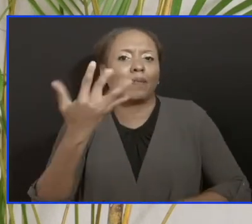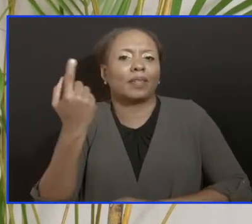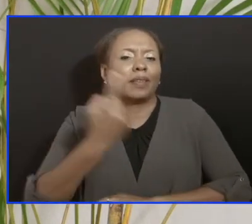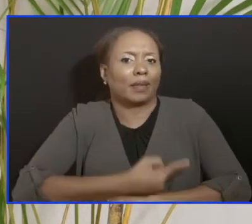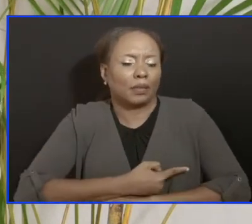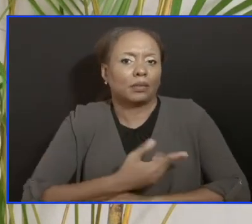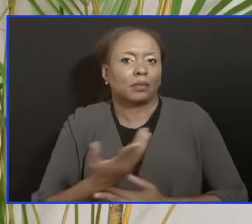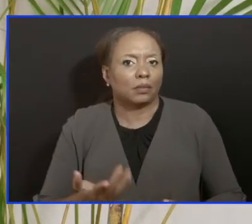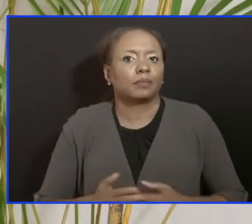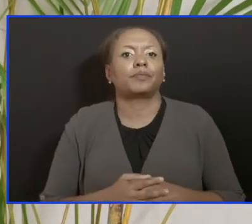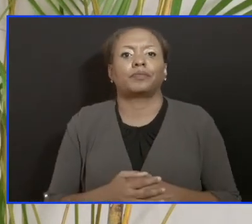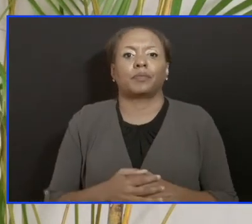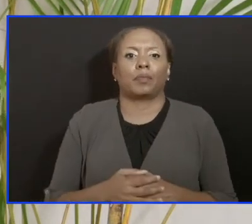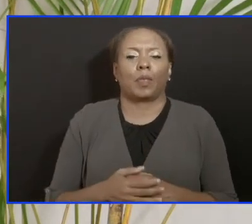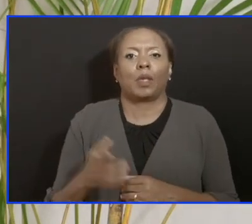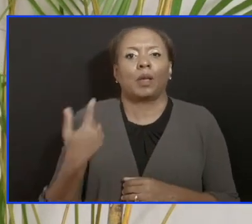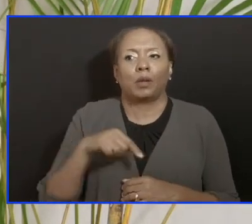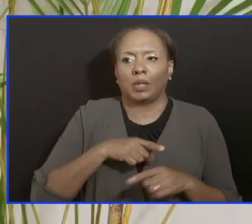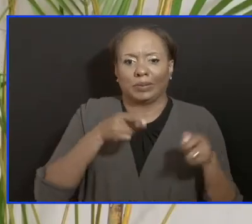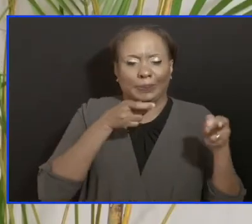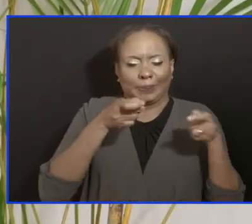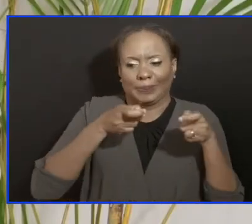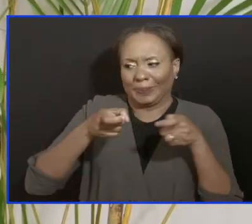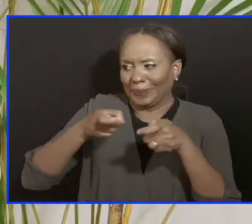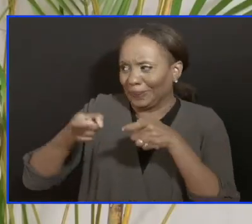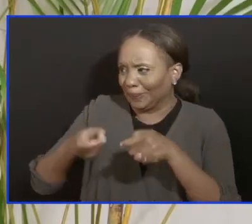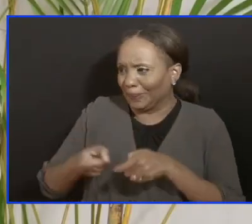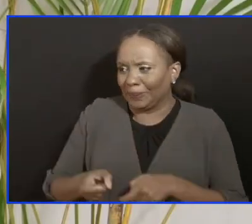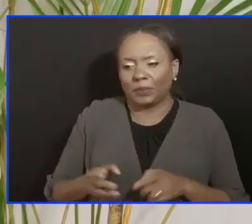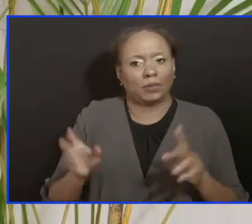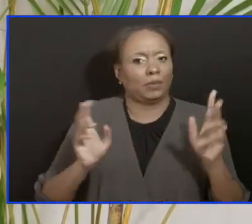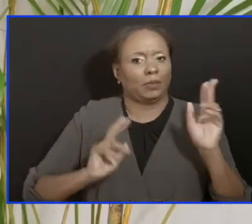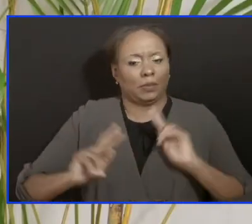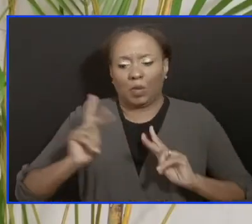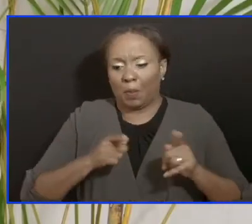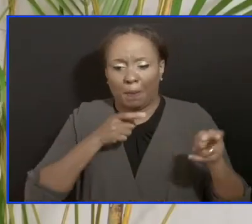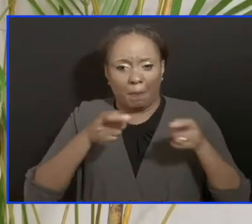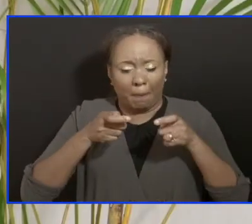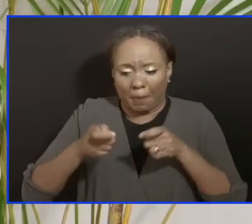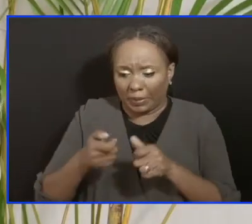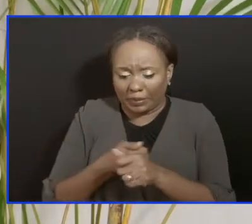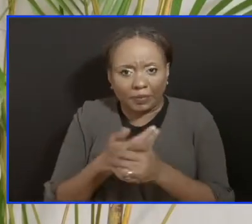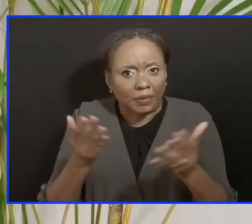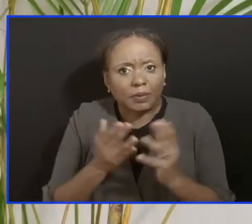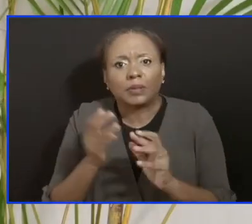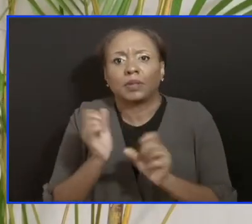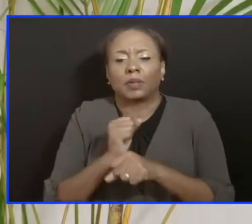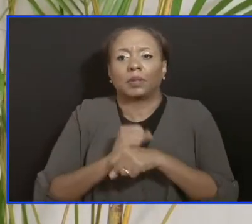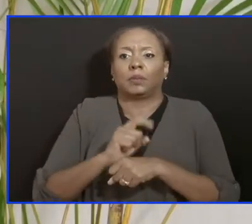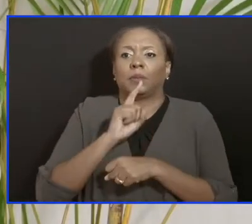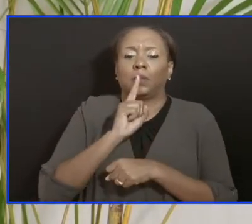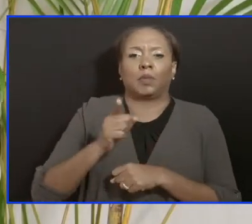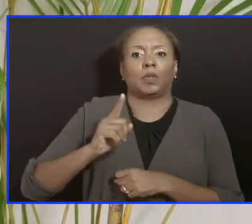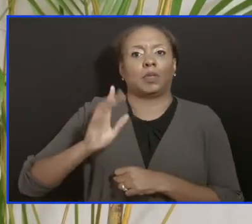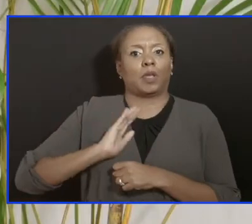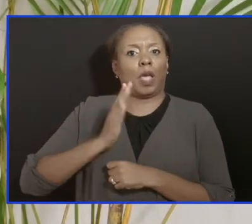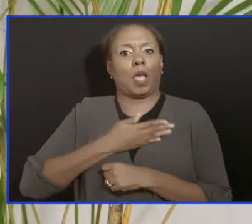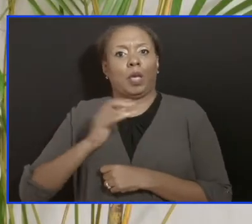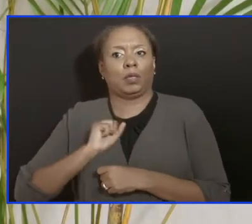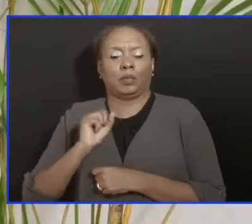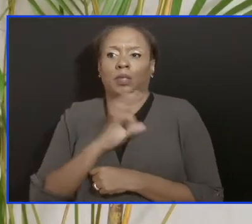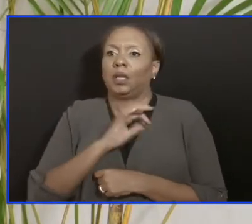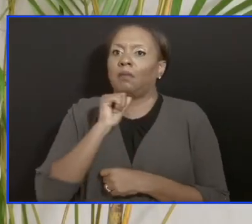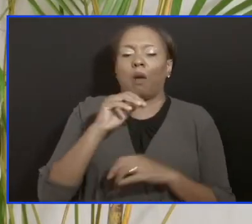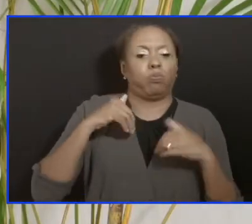all of the things that we've had to do. We have to manage the resources we have prudently. We have to ensure that our human resources are not